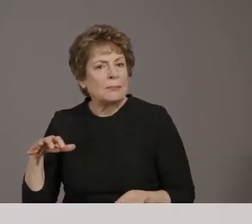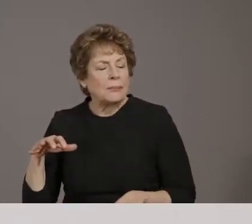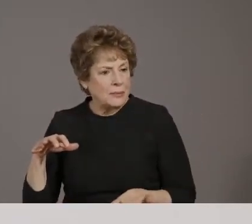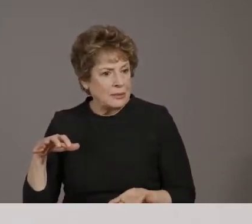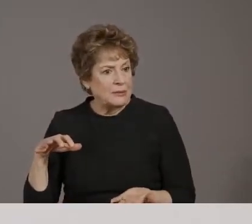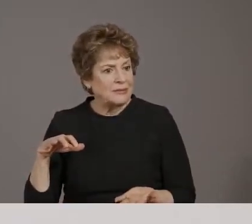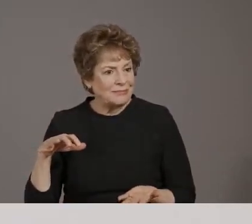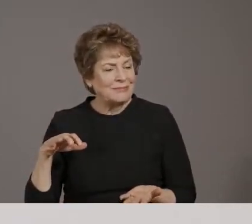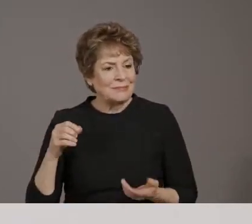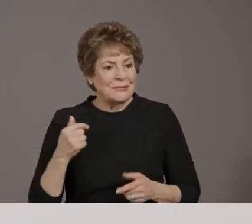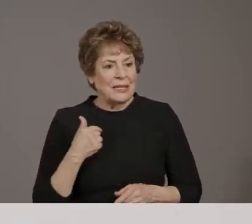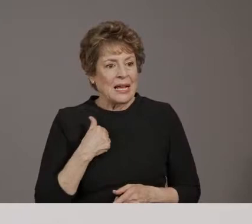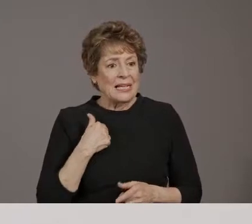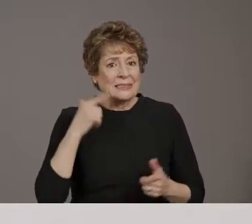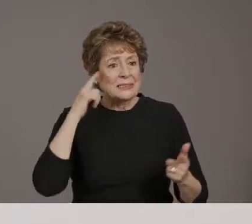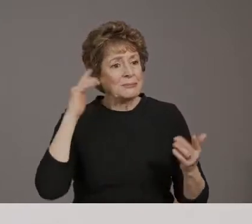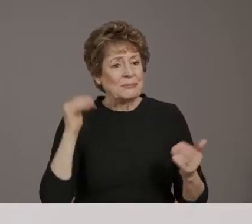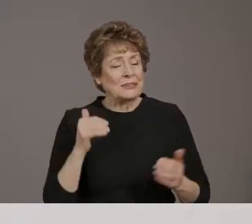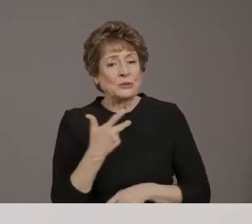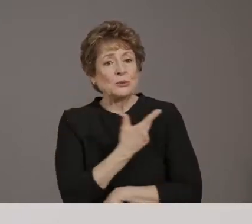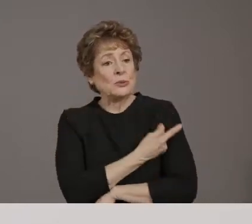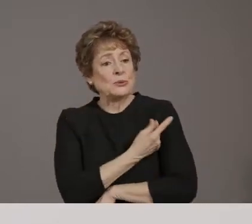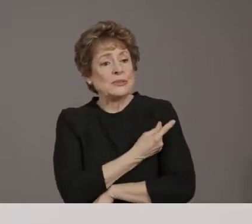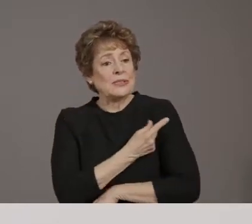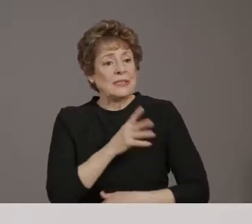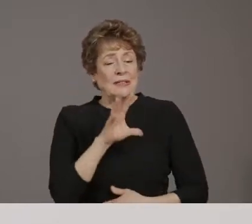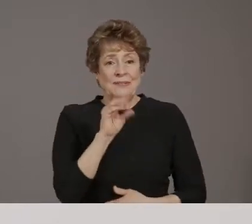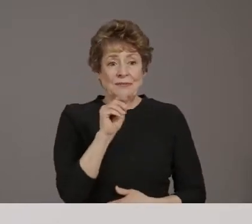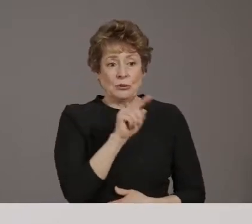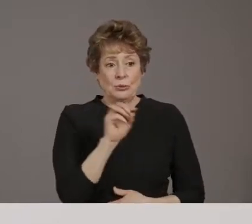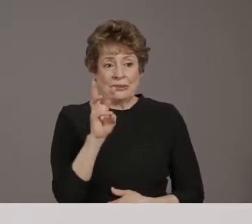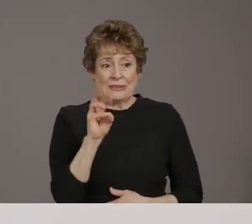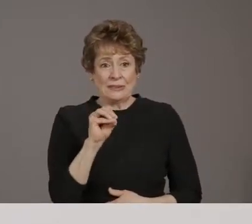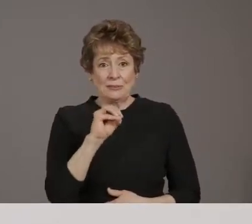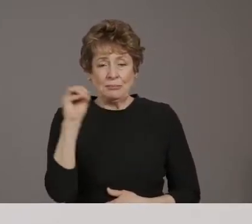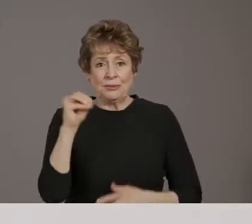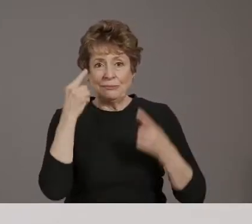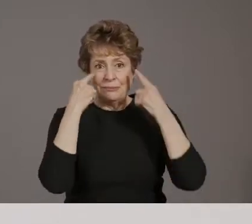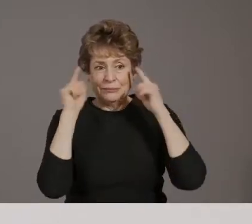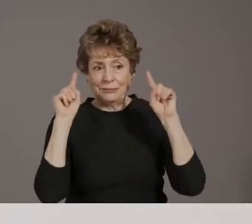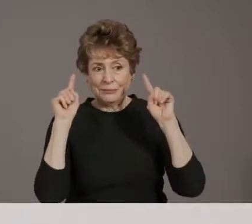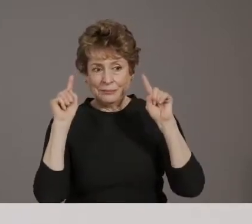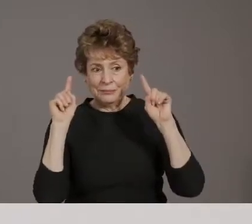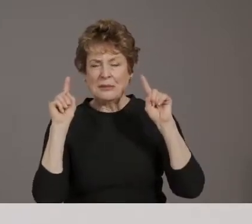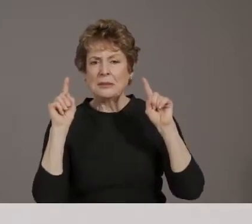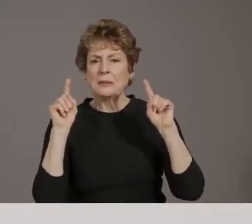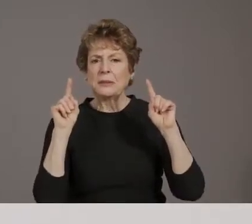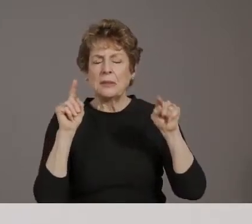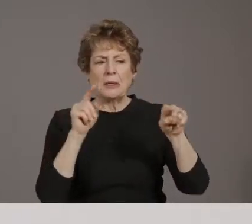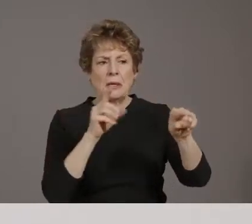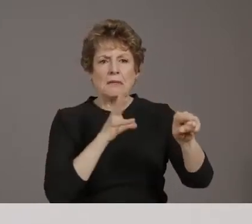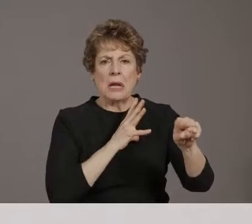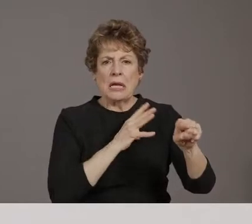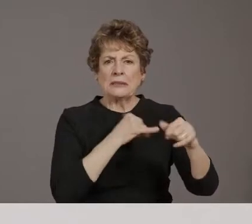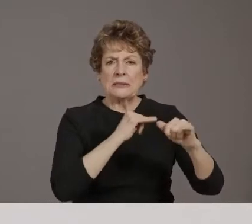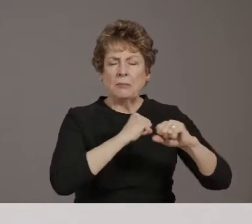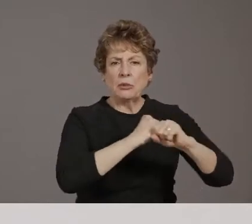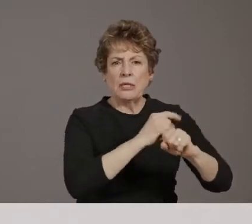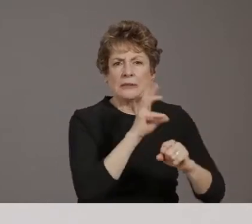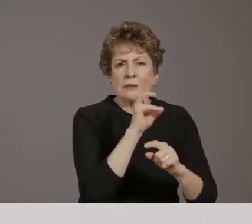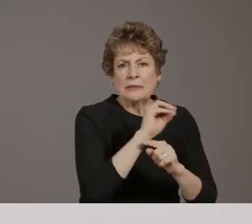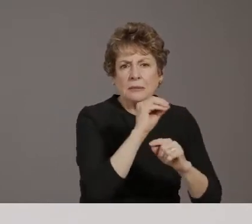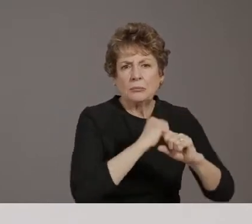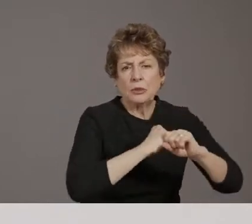60% effective. So it's still going to provide some type, some level of protection, um, with the Pfizer and the